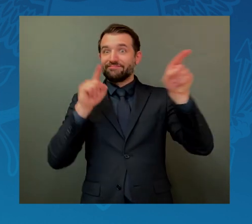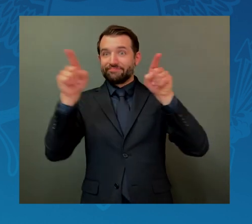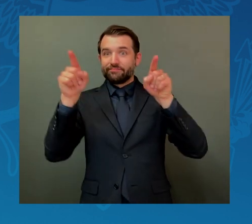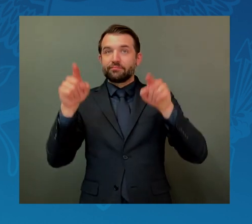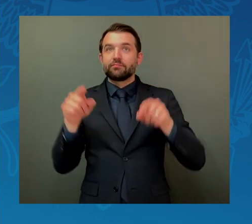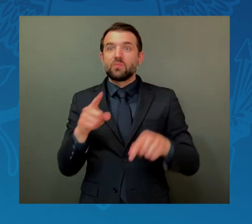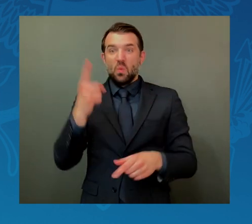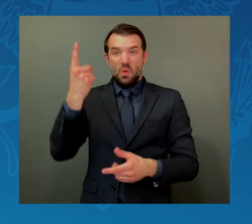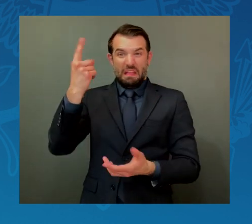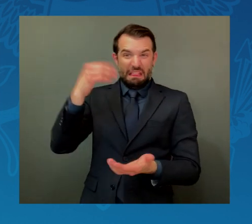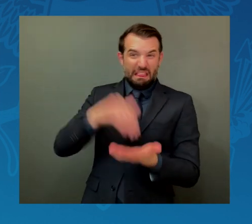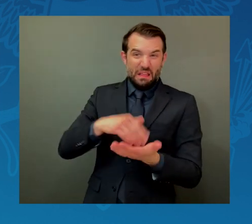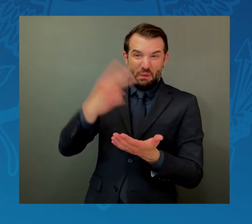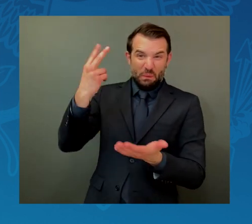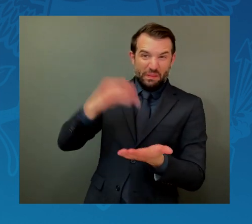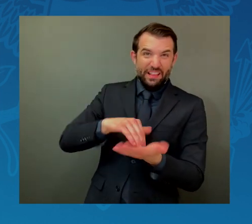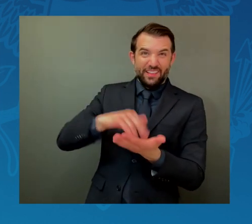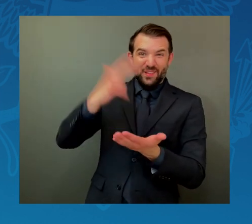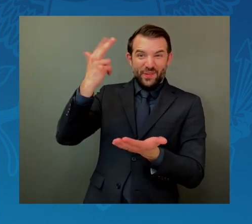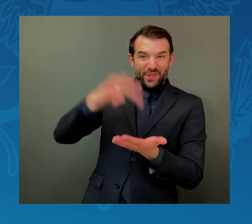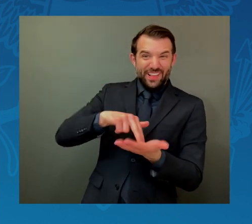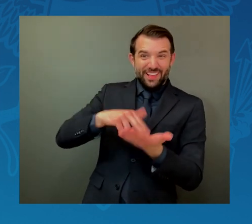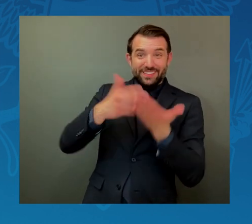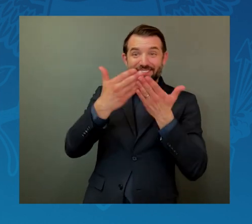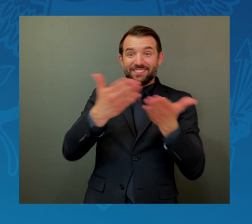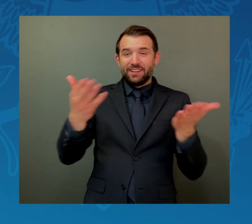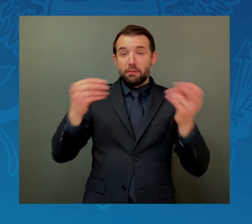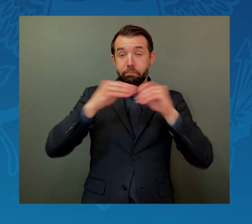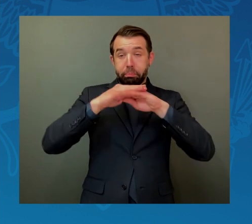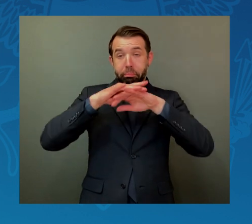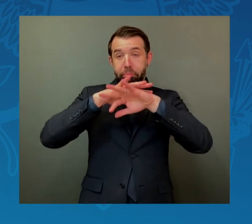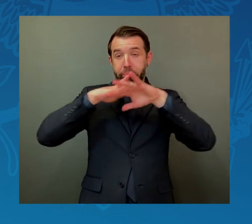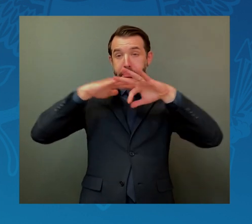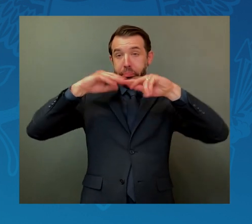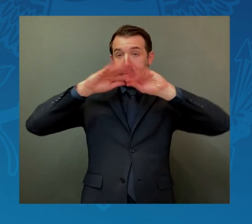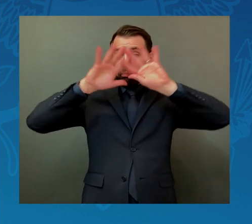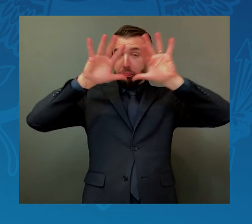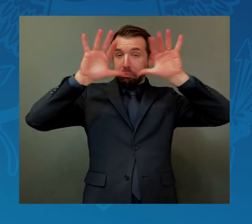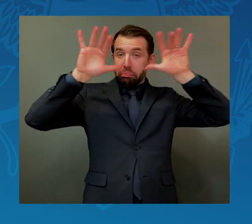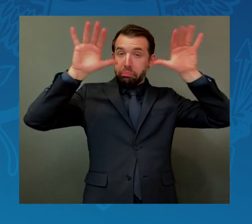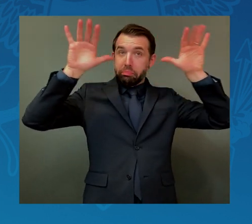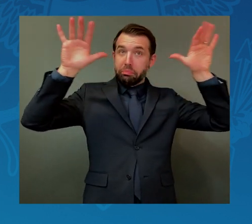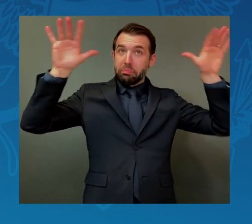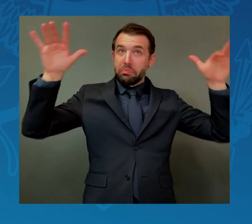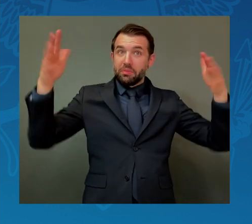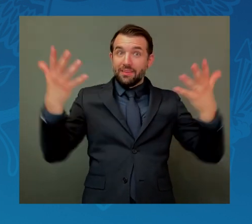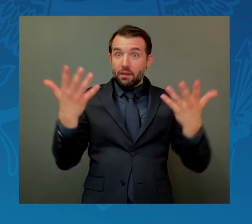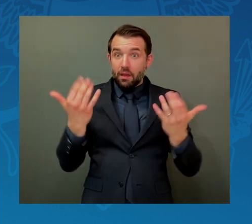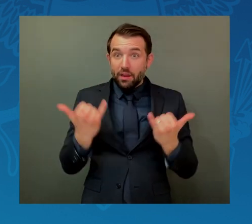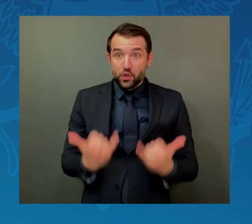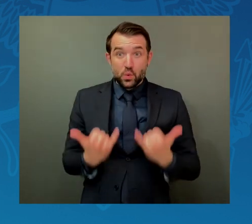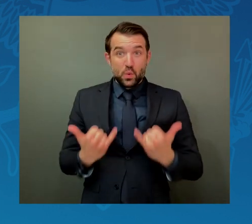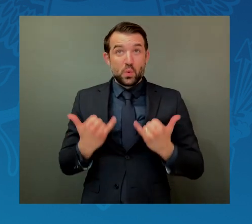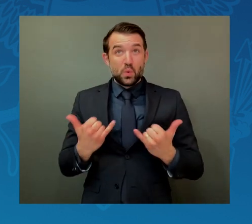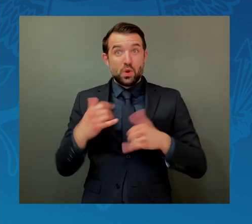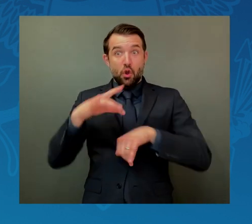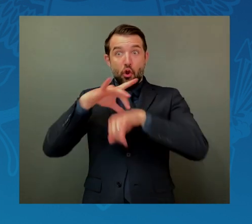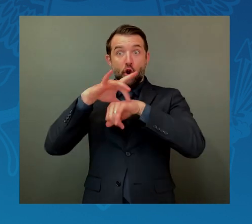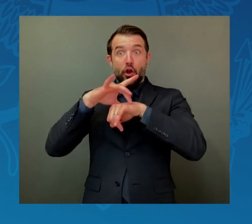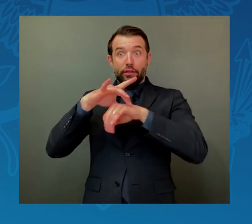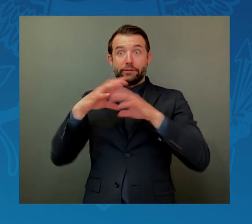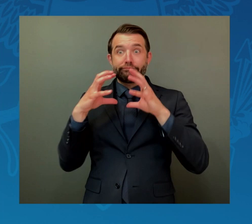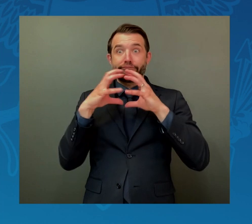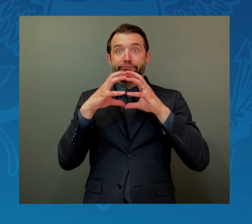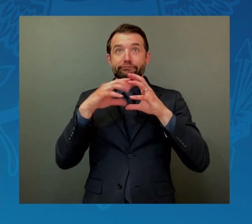pieces of debris. Debris that will now orbit our Earth for years,